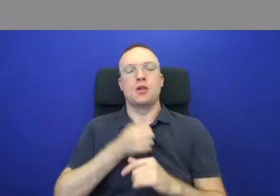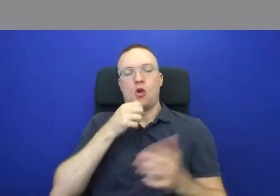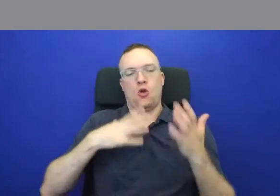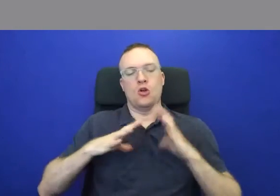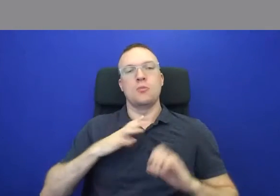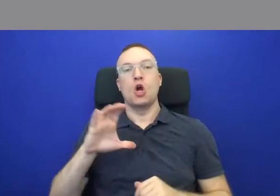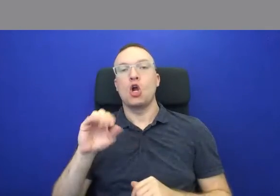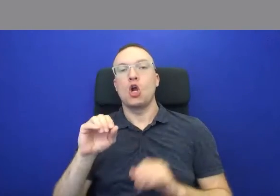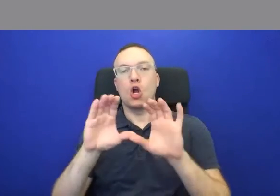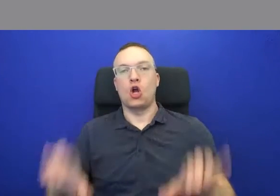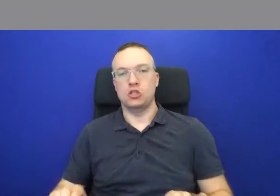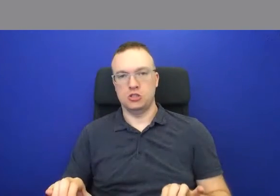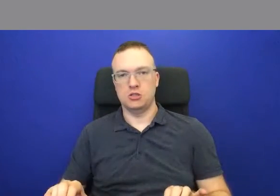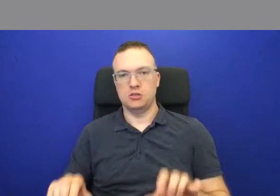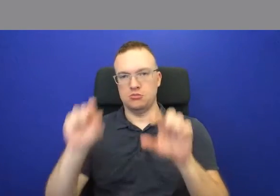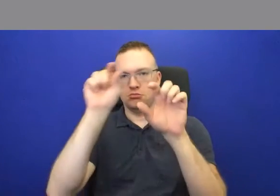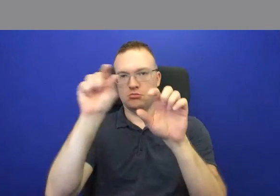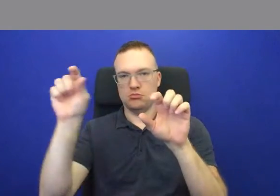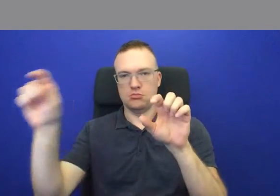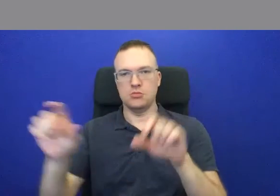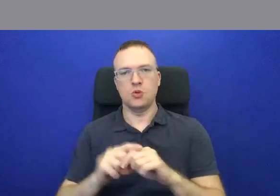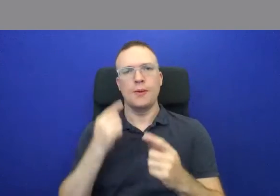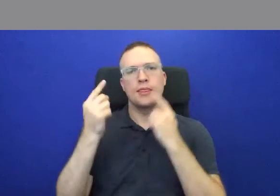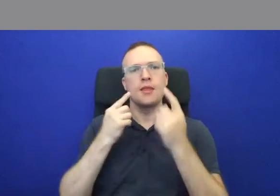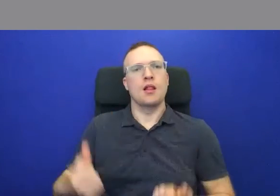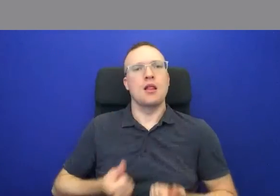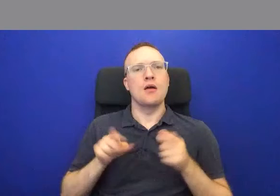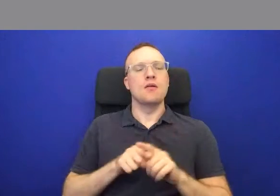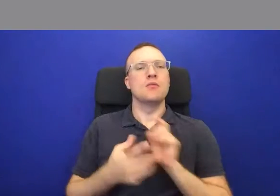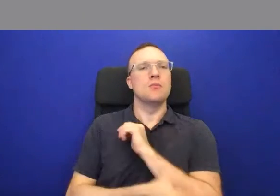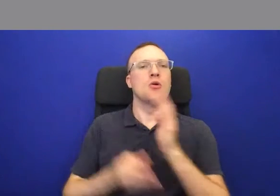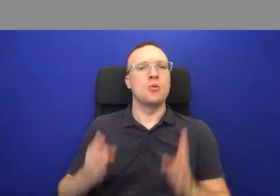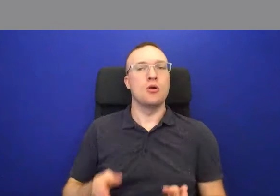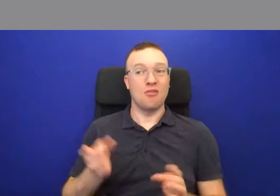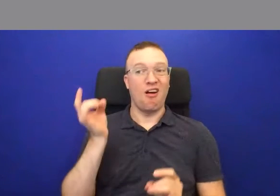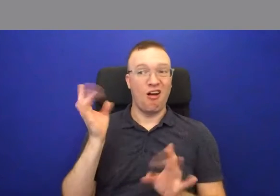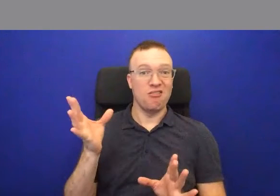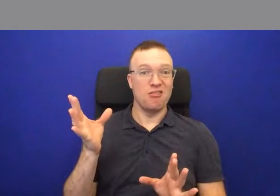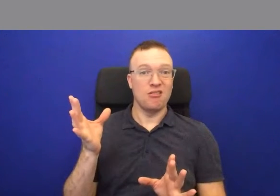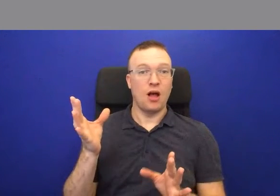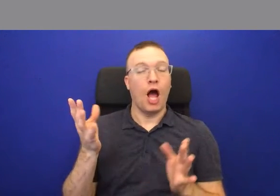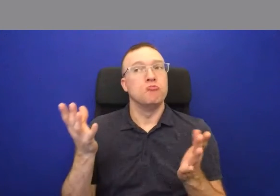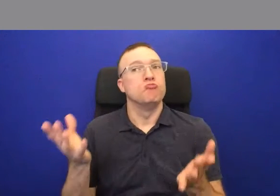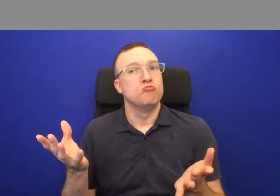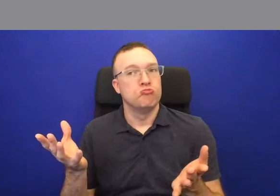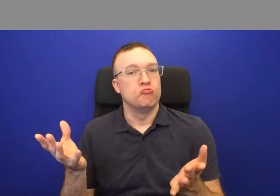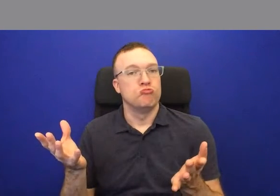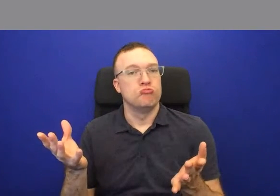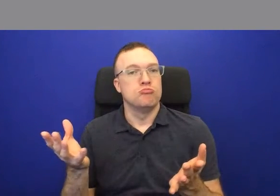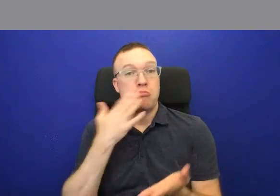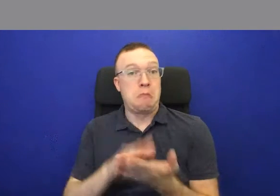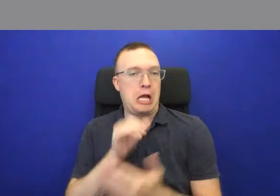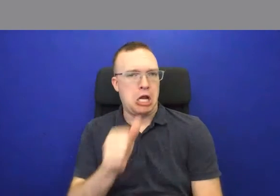Now we think of life of a peasant as probably pretty horrible, but it's not entirely bad.